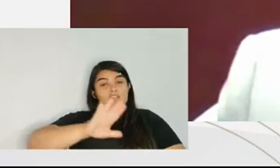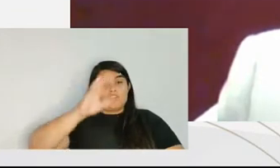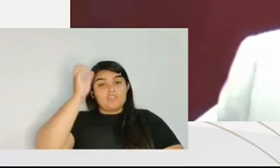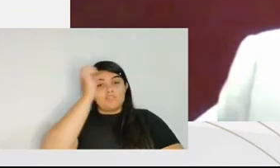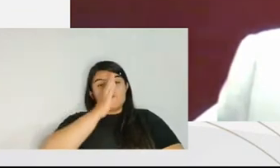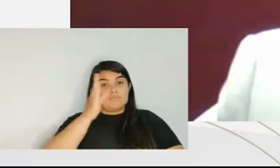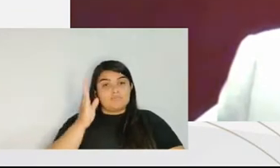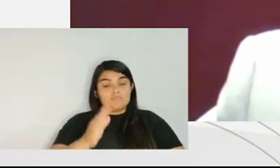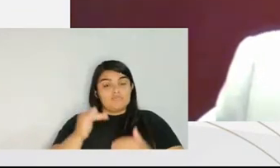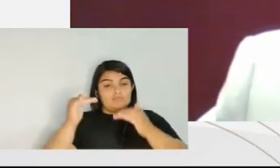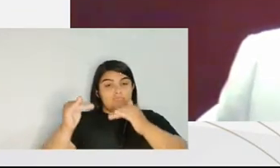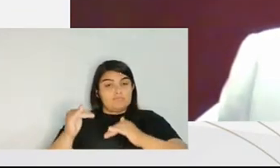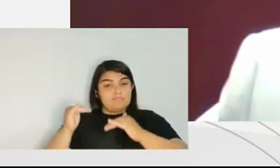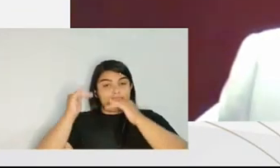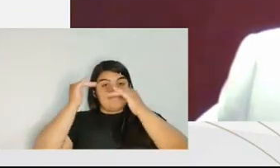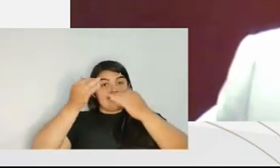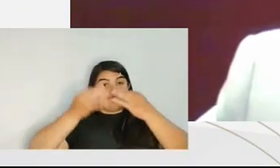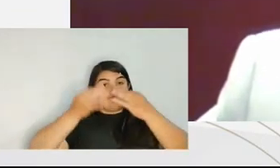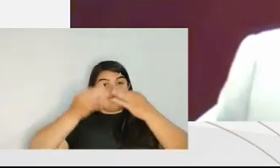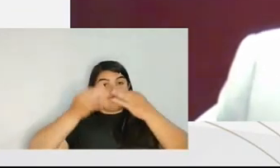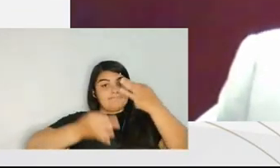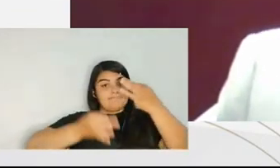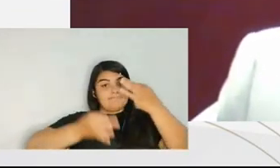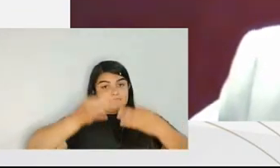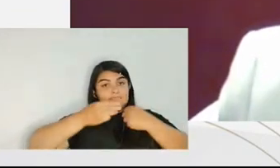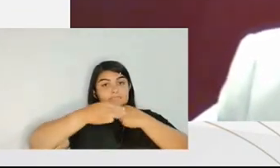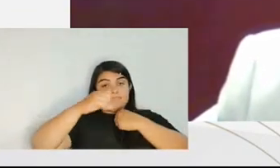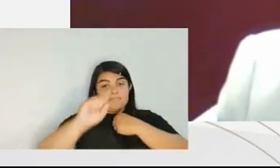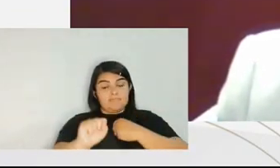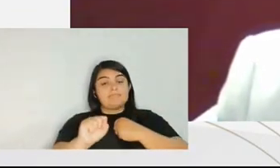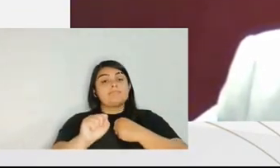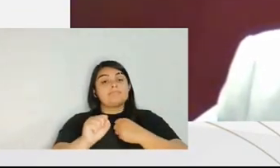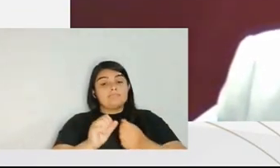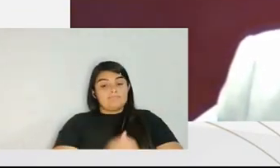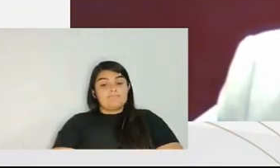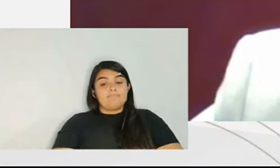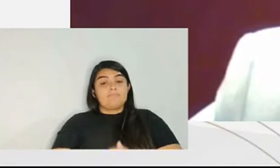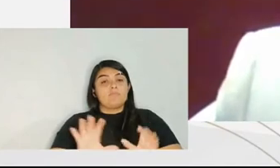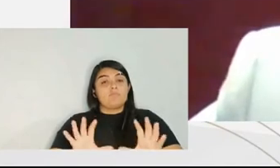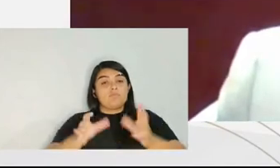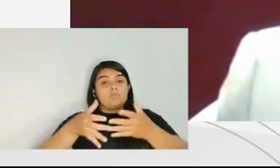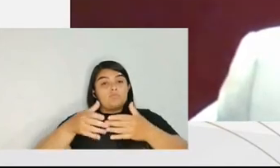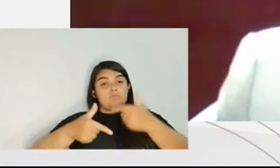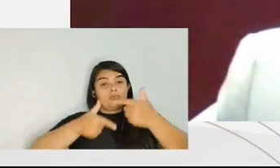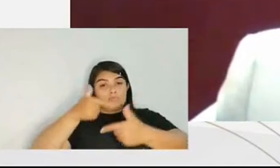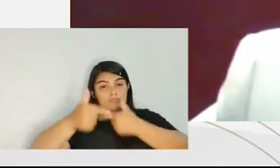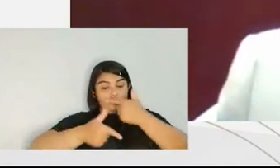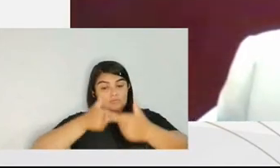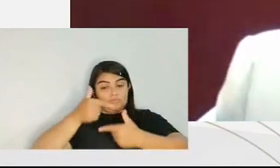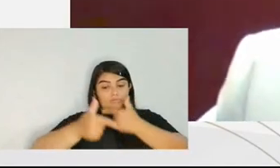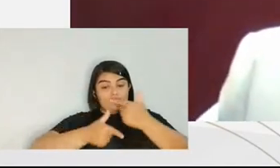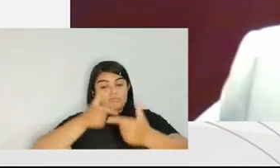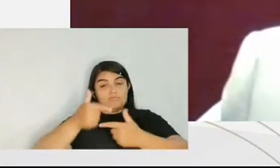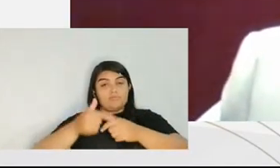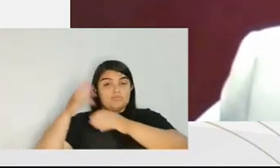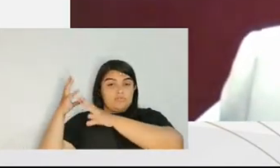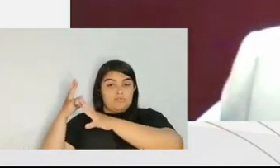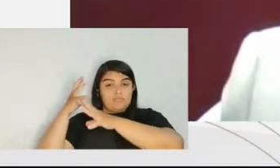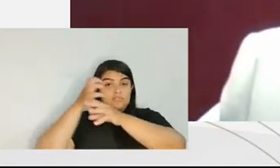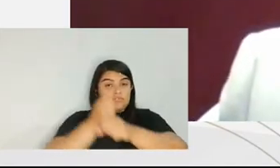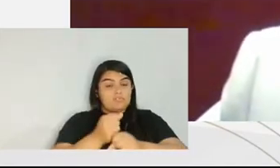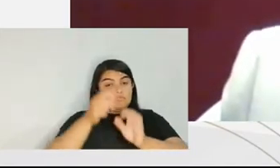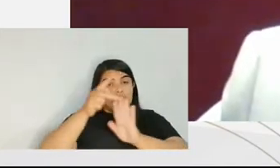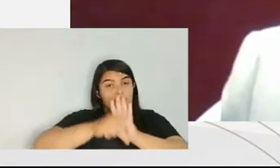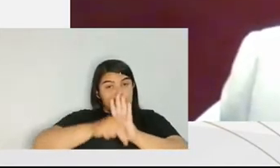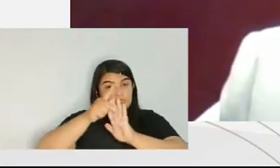stop. from the Republic, he is part of a work group that